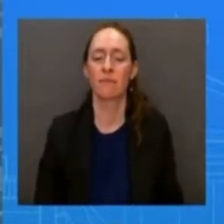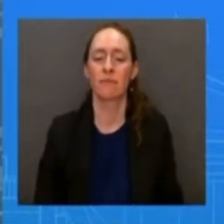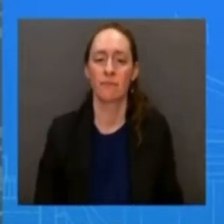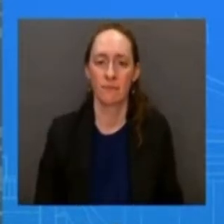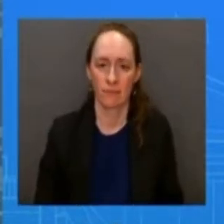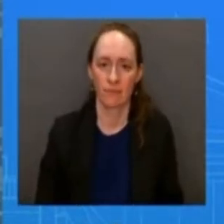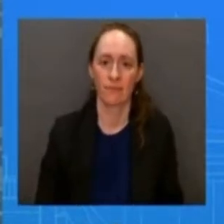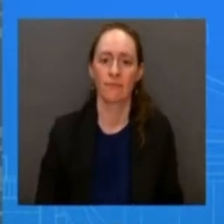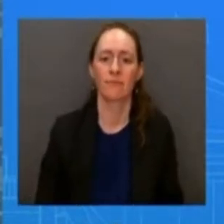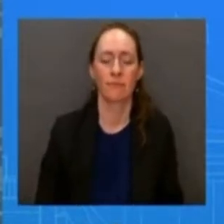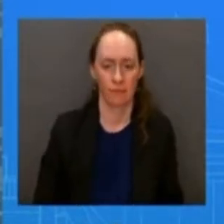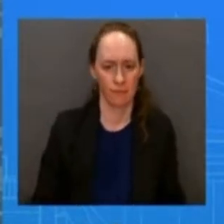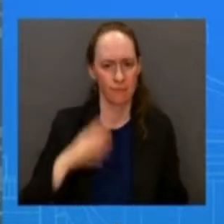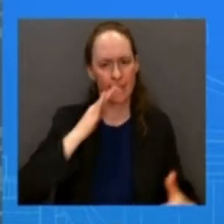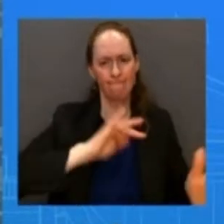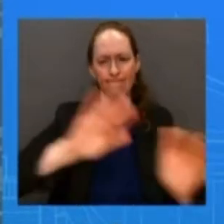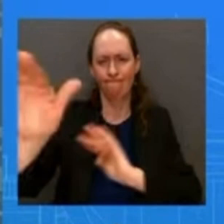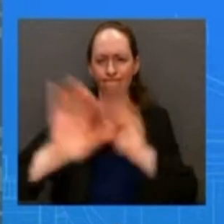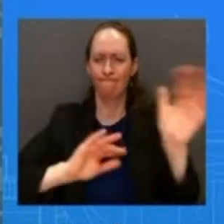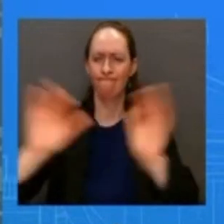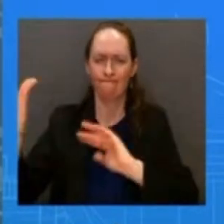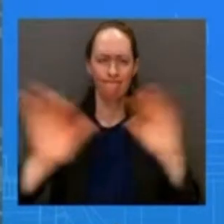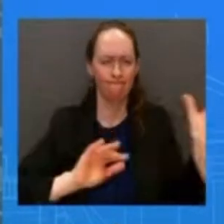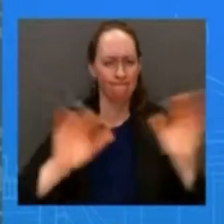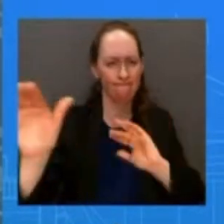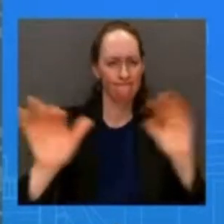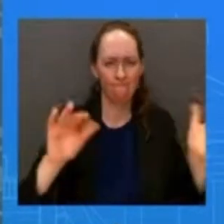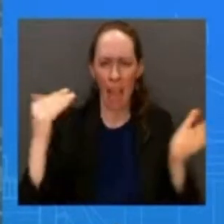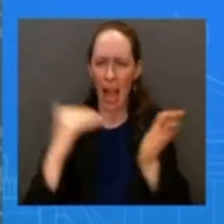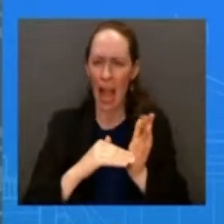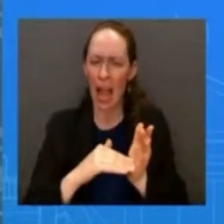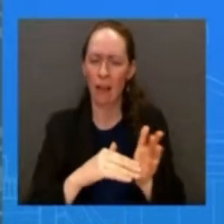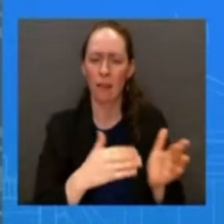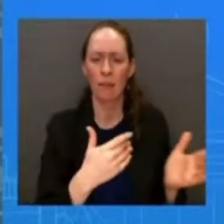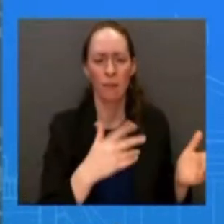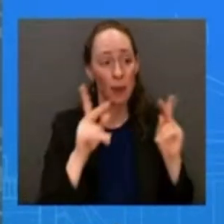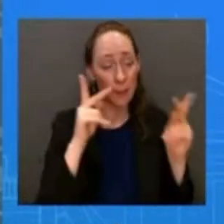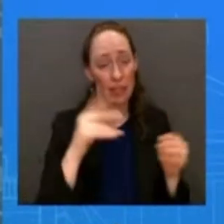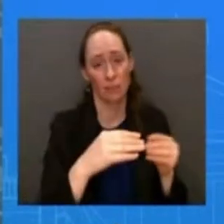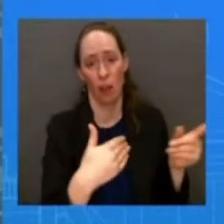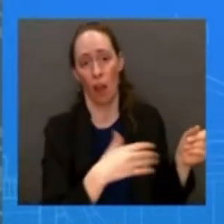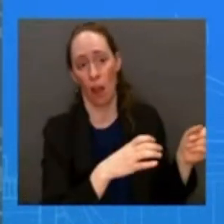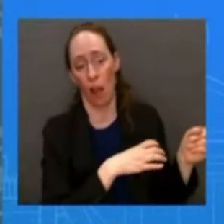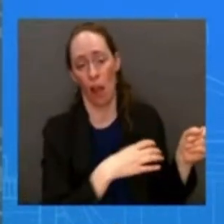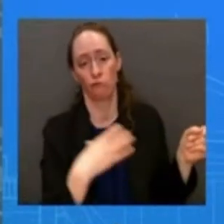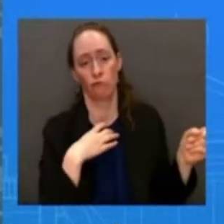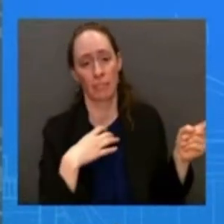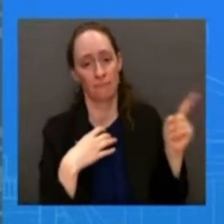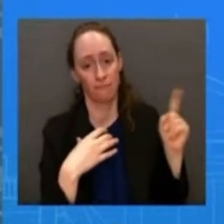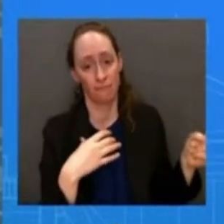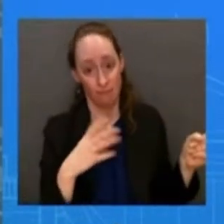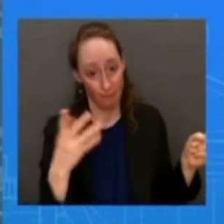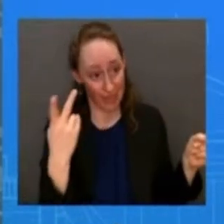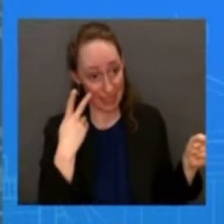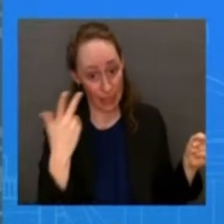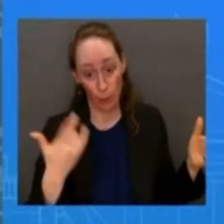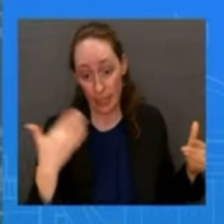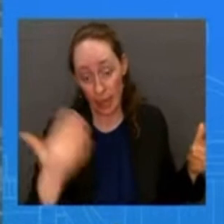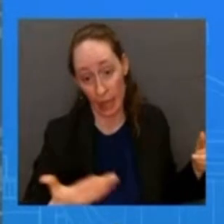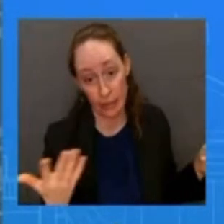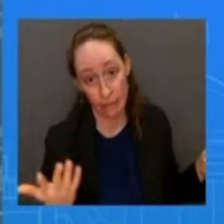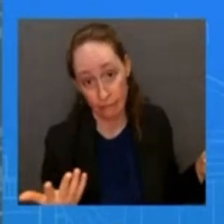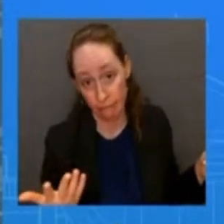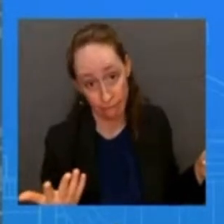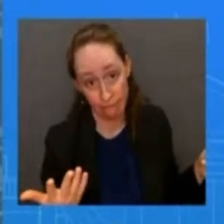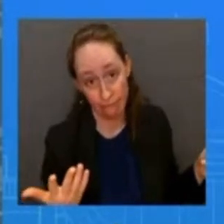members uh in congress and see how what's the next step that we can take but again we have the votes on our side